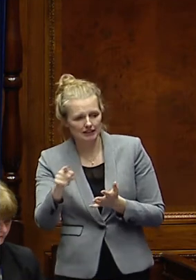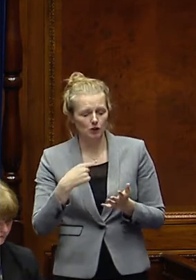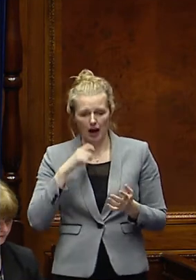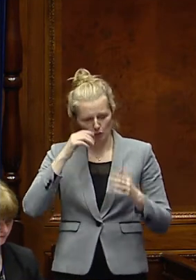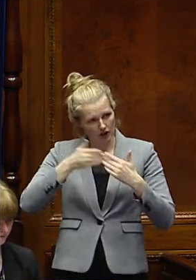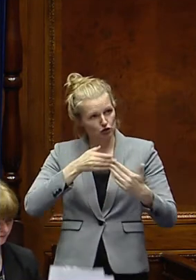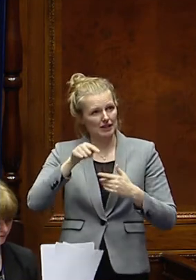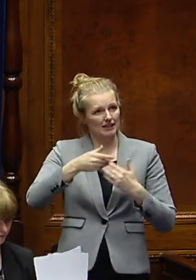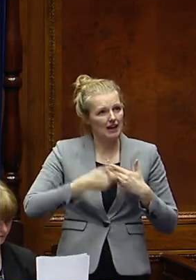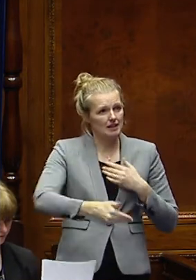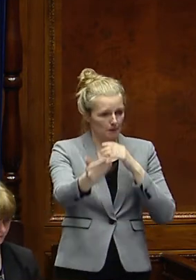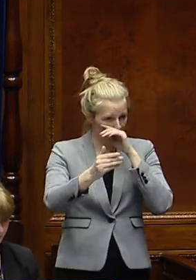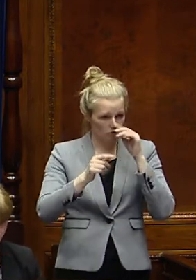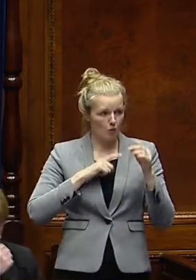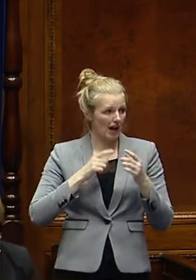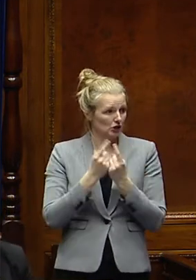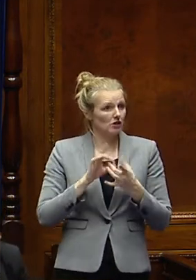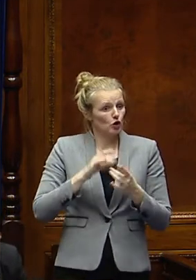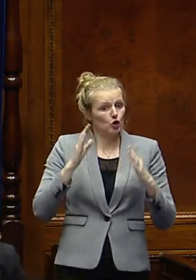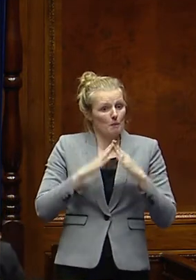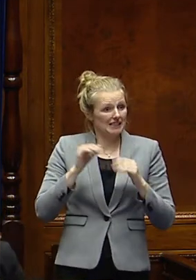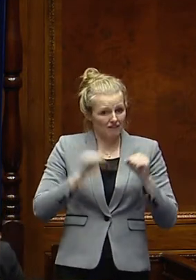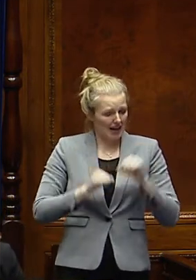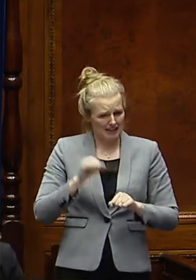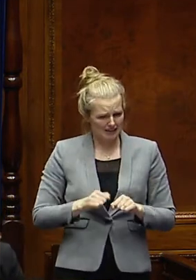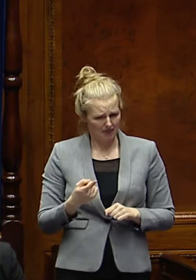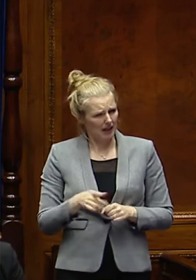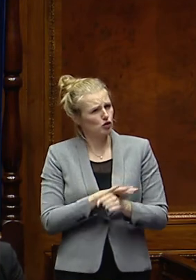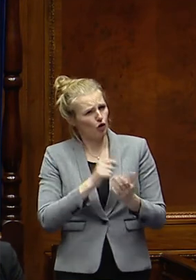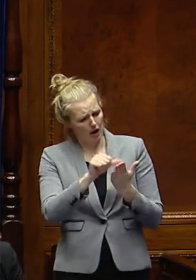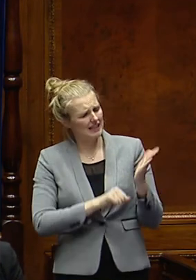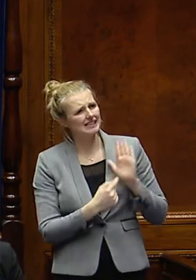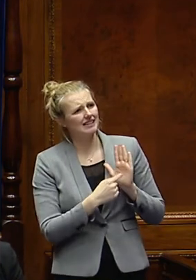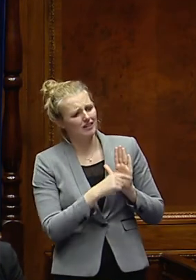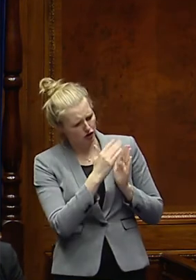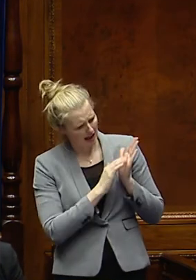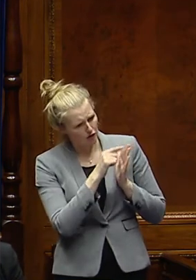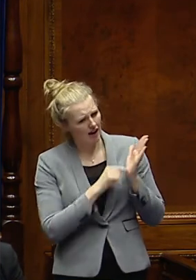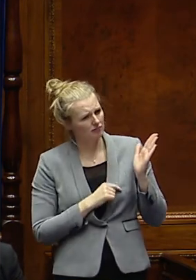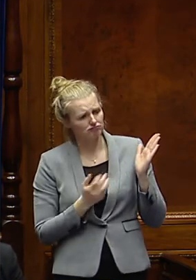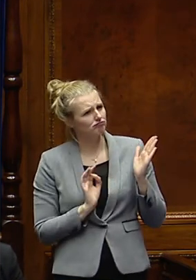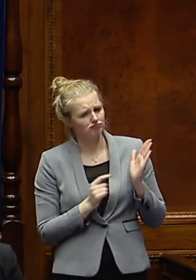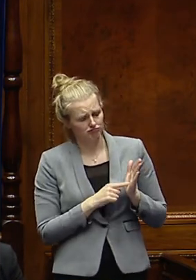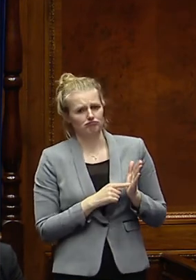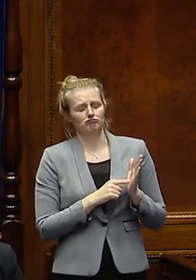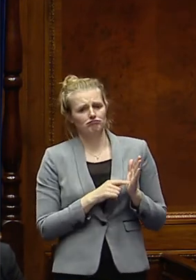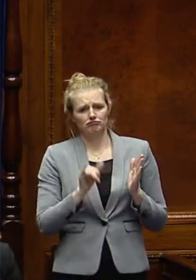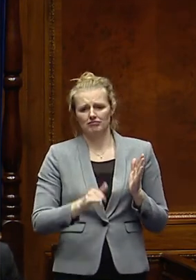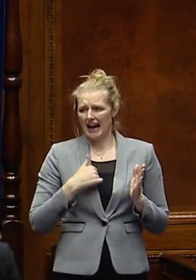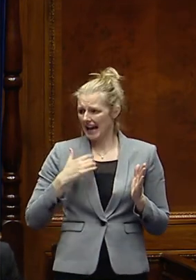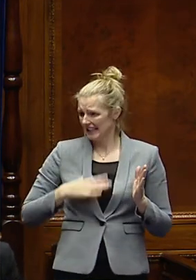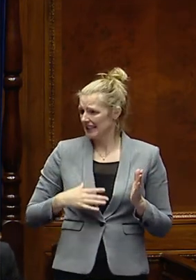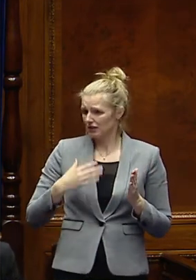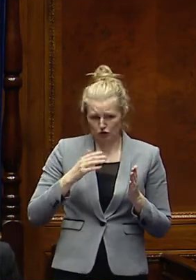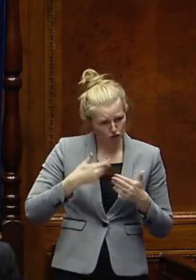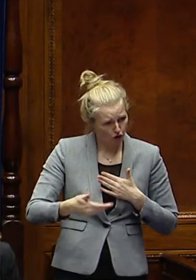ahead because issues of domestic violence is not listed as an area that's kind of pointed out and that's why I'm keen to review all of this in the